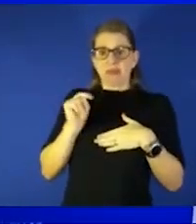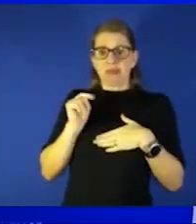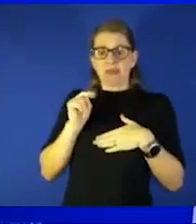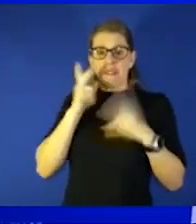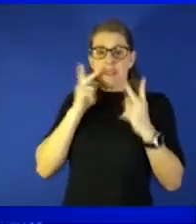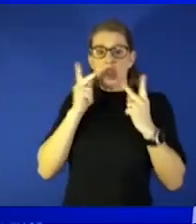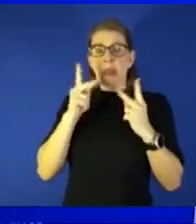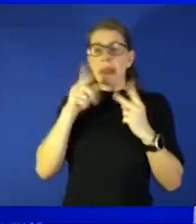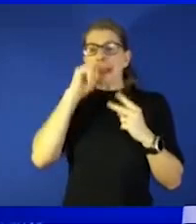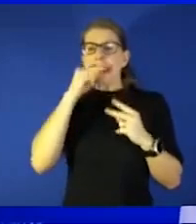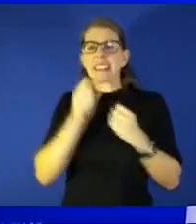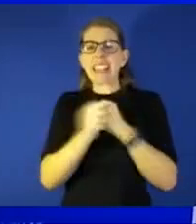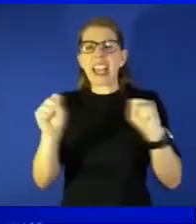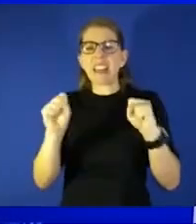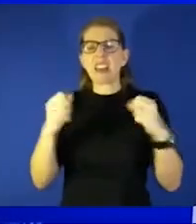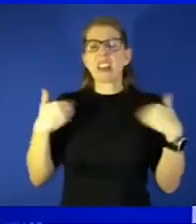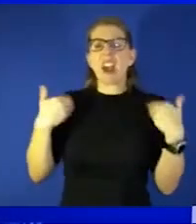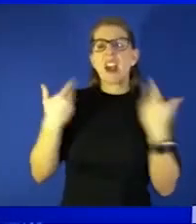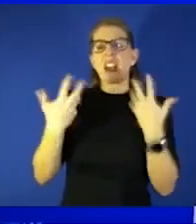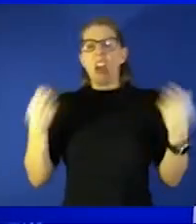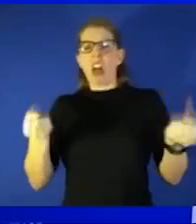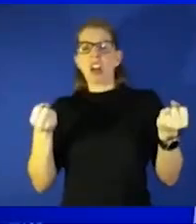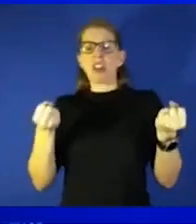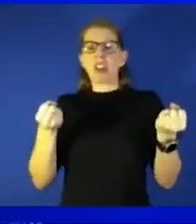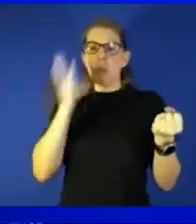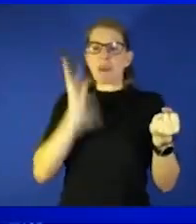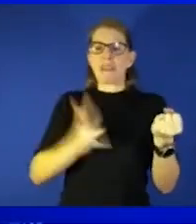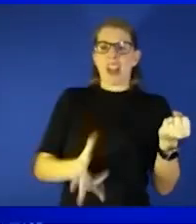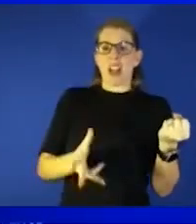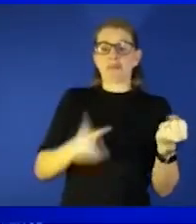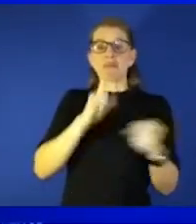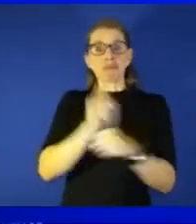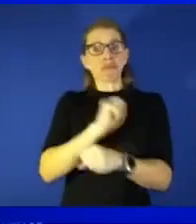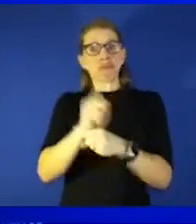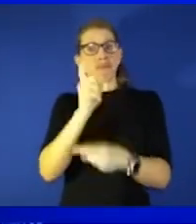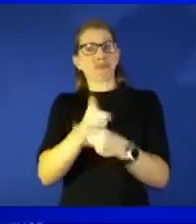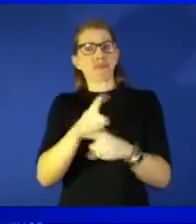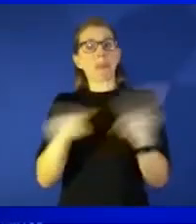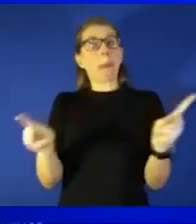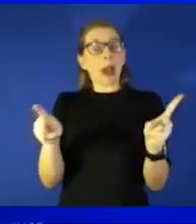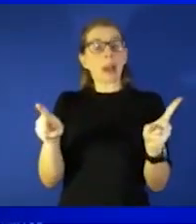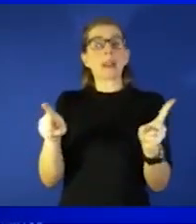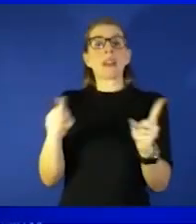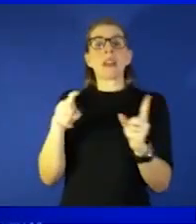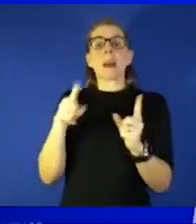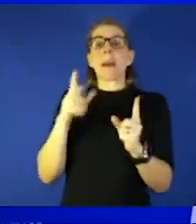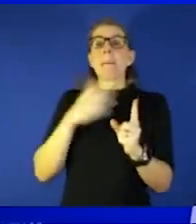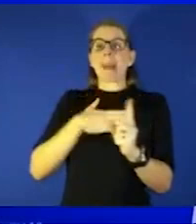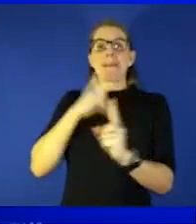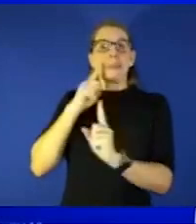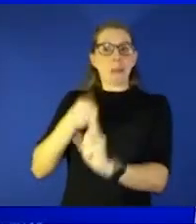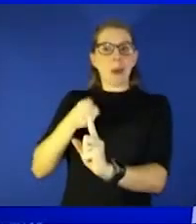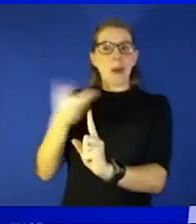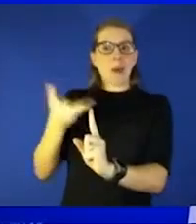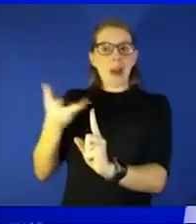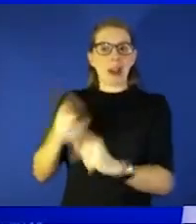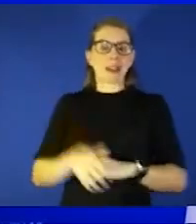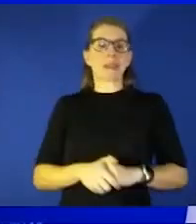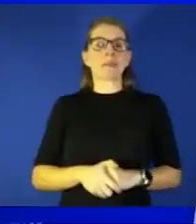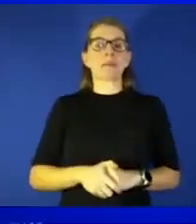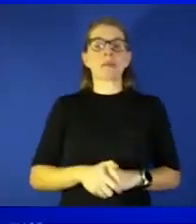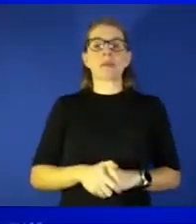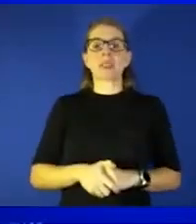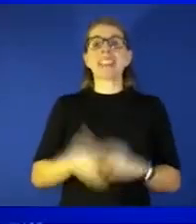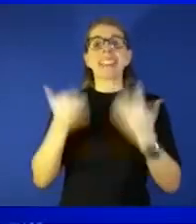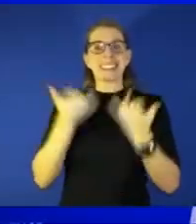okay they're vaccinated they're young they're healthy that's absolutely true but what we saw though in my point is that you can still spread